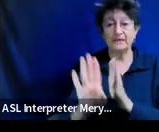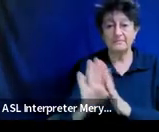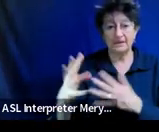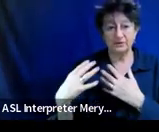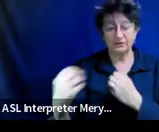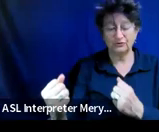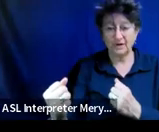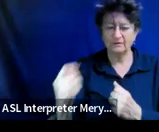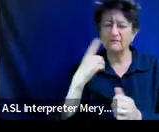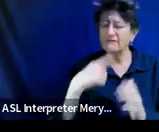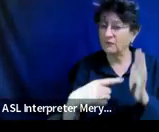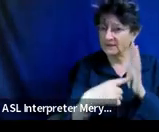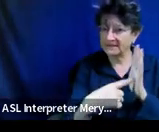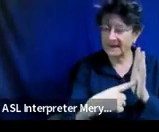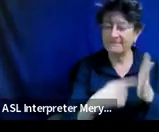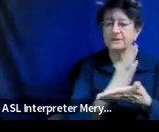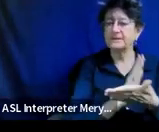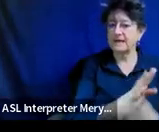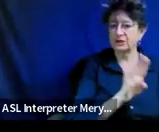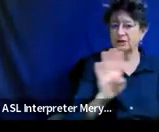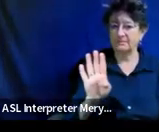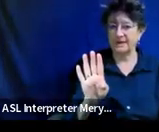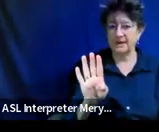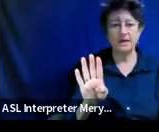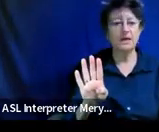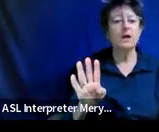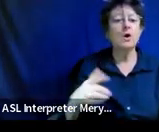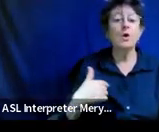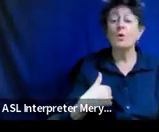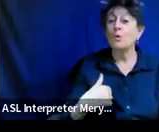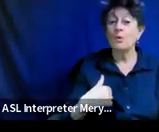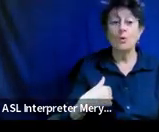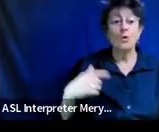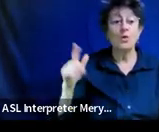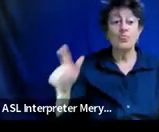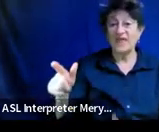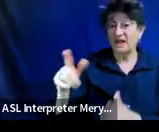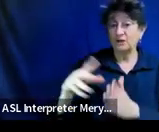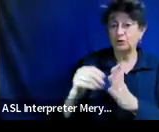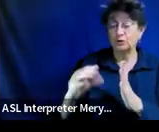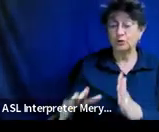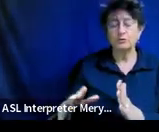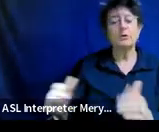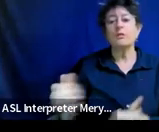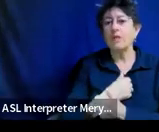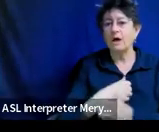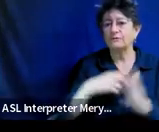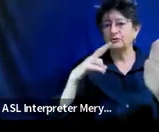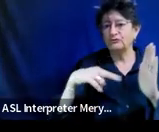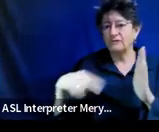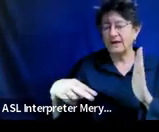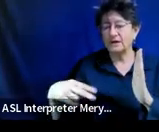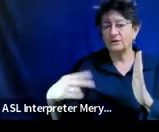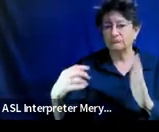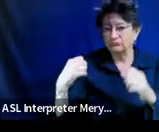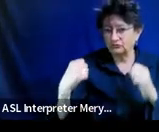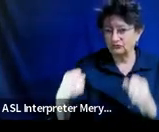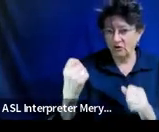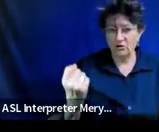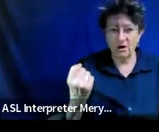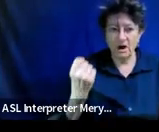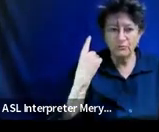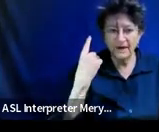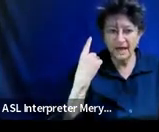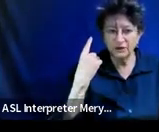b we have that leora loves to read and has strong decoding and comprehension skills she has strong writing